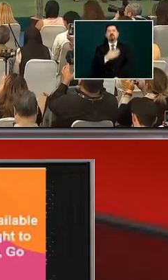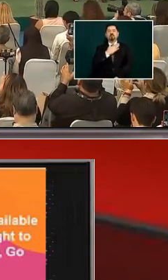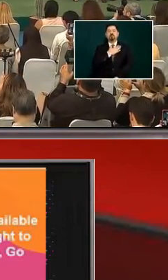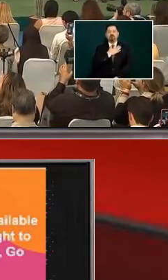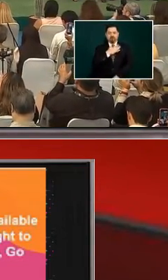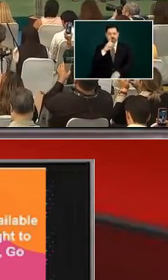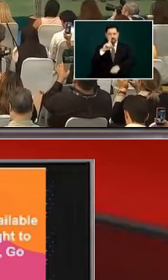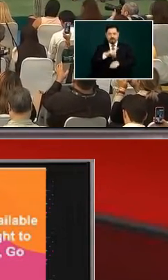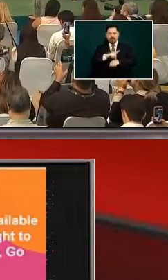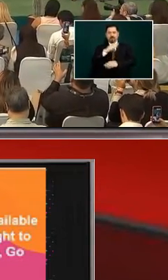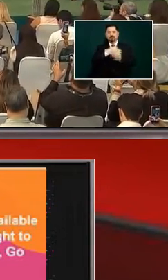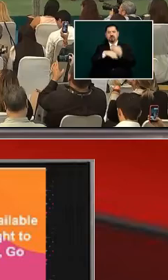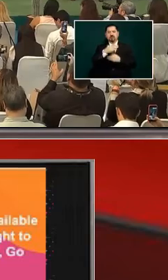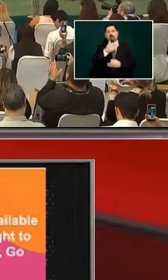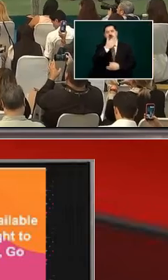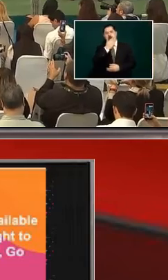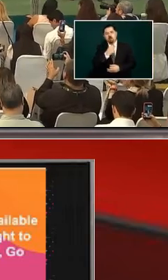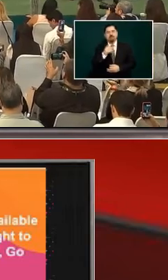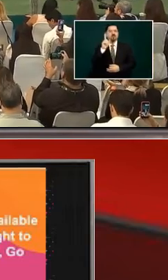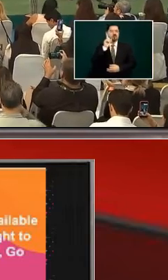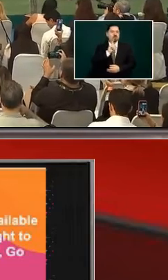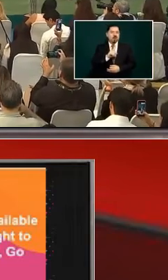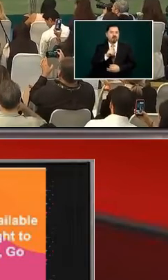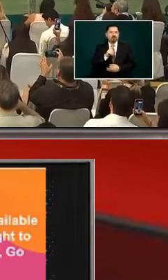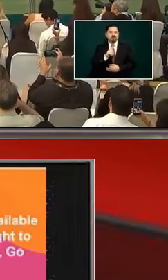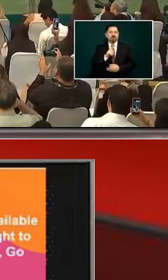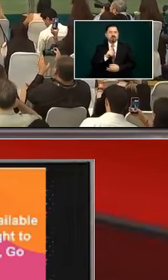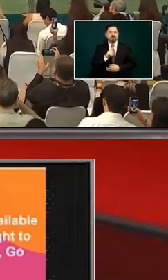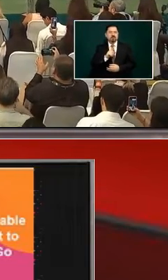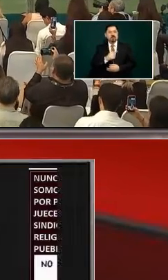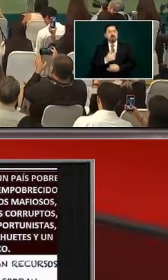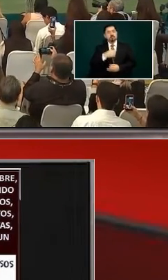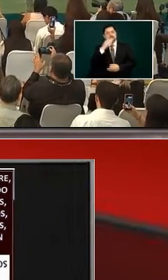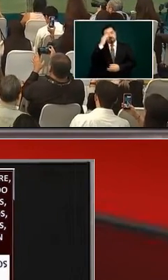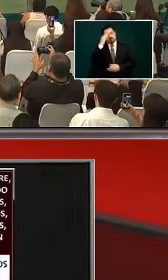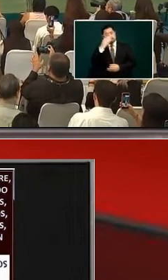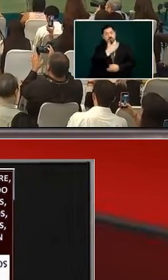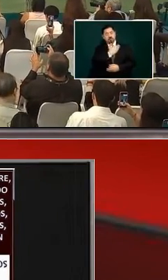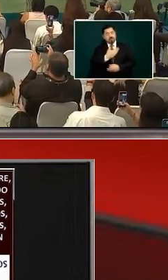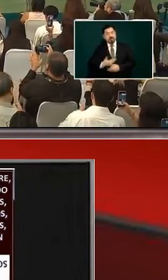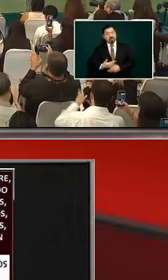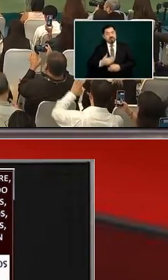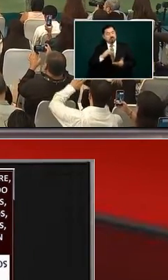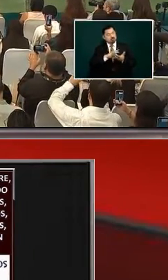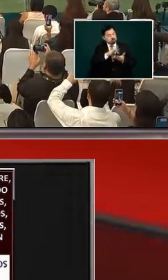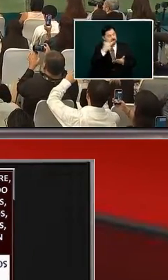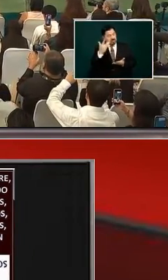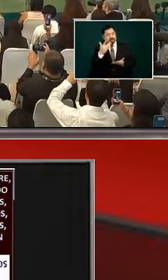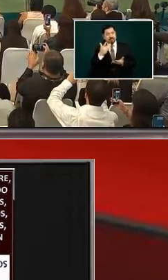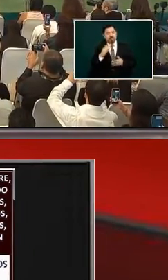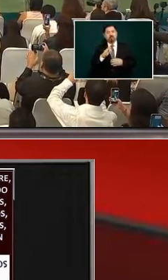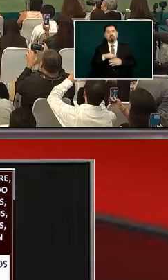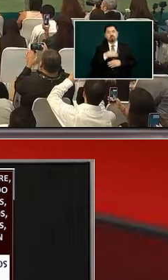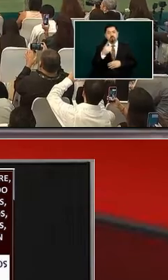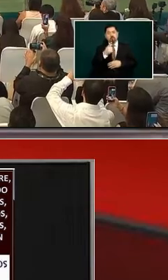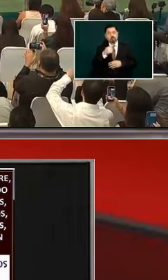hello to all of you and mr. president for coming here